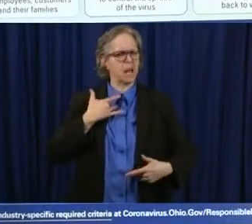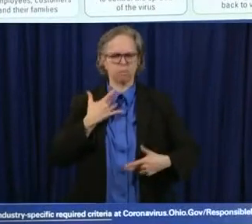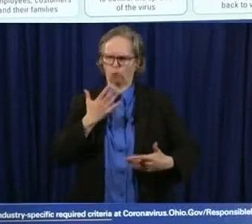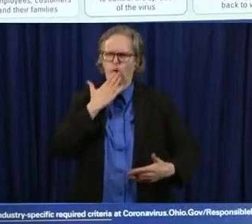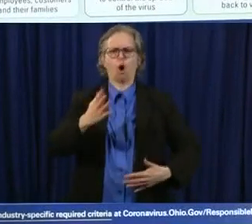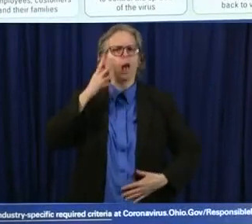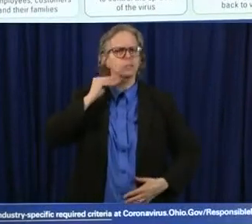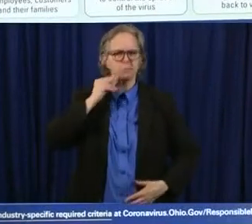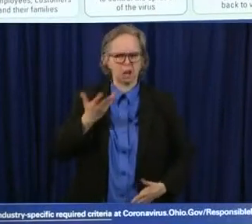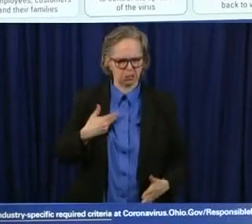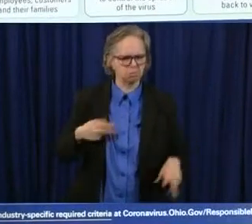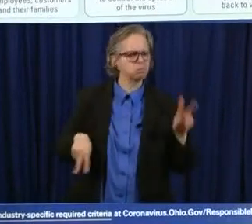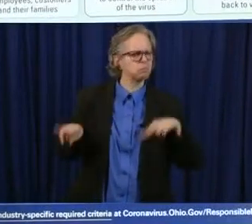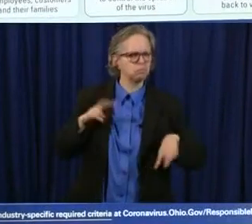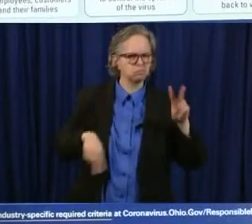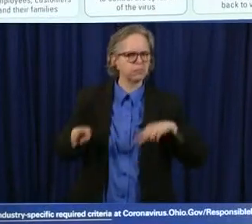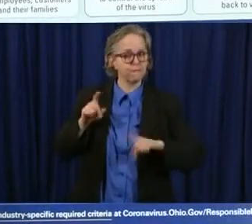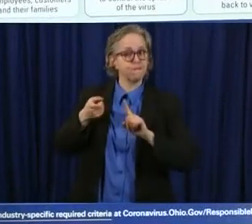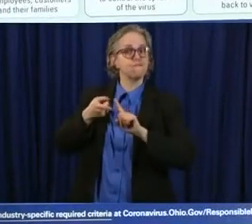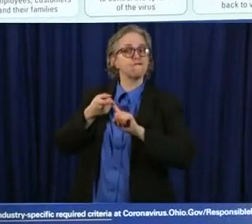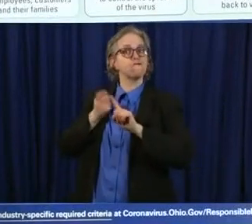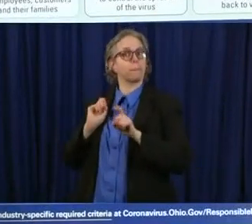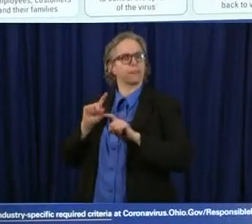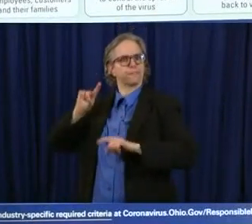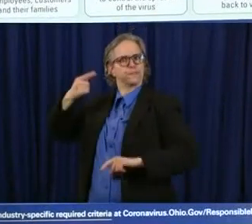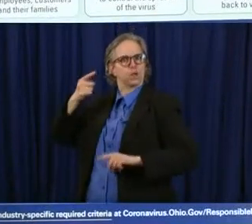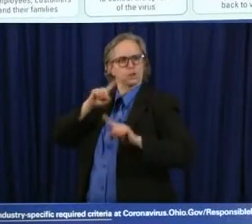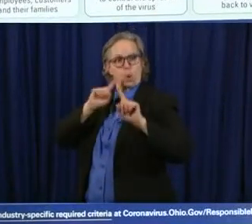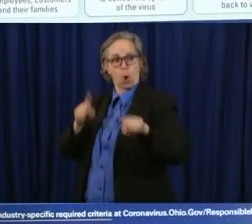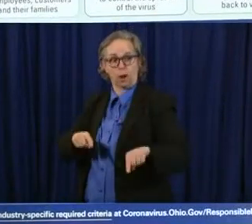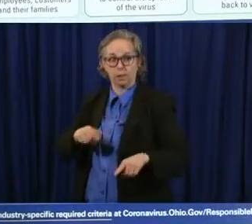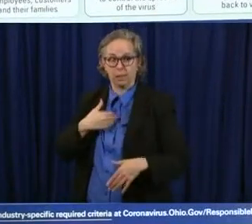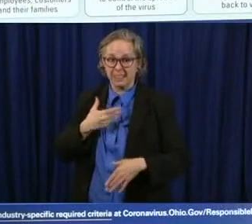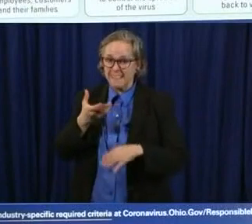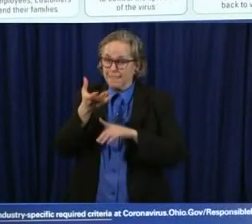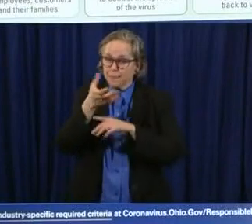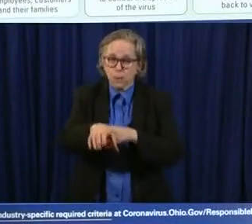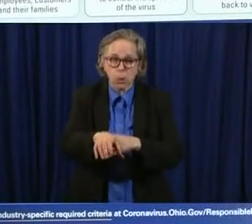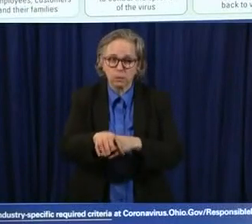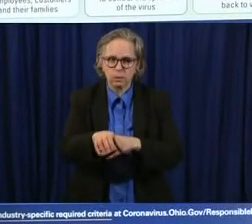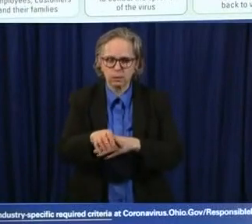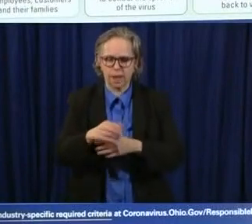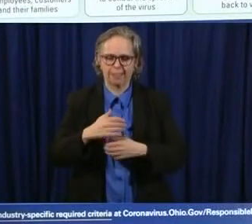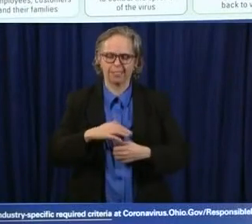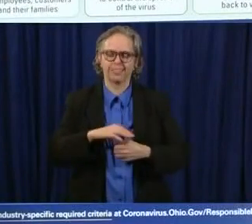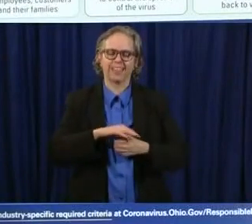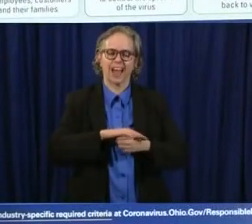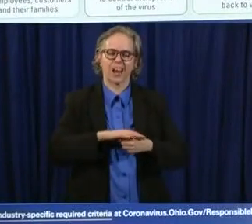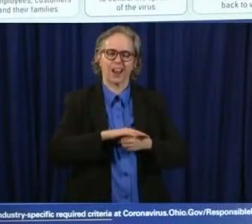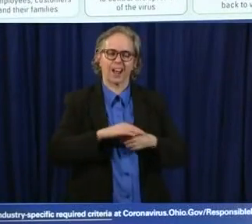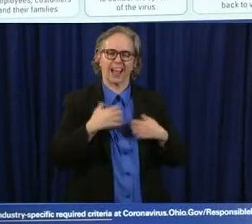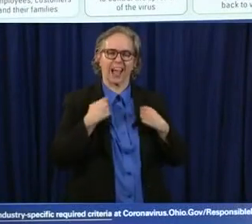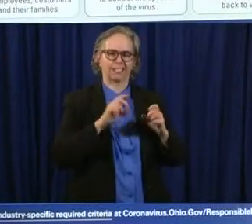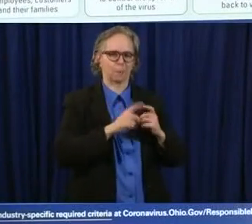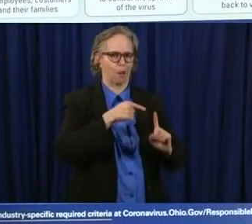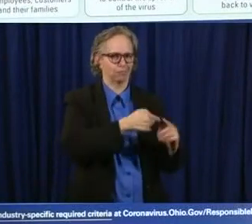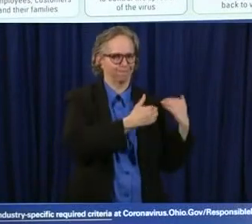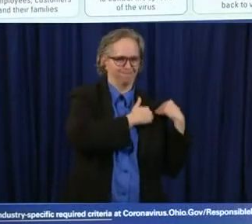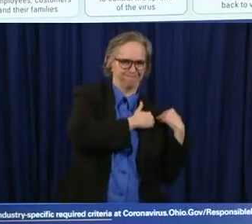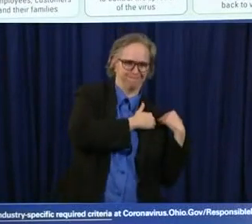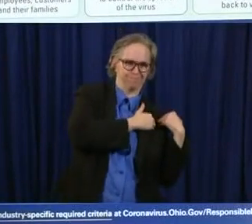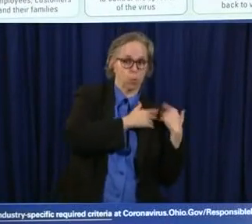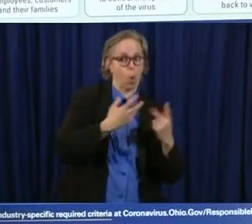these ultimately are enforced by local health departments uh that can be enforced by the by the by police but